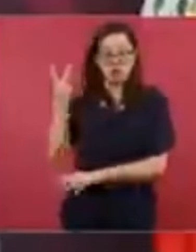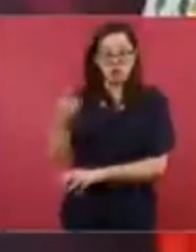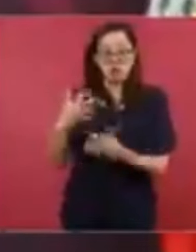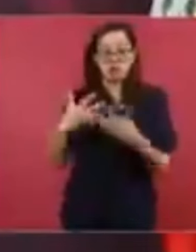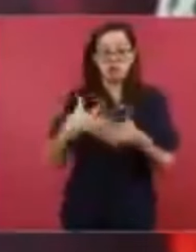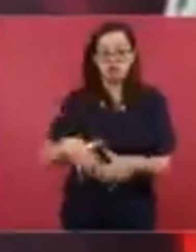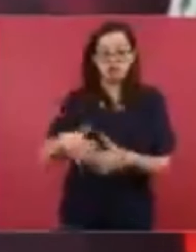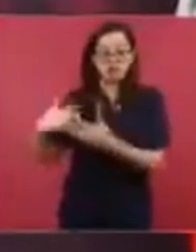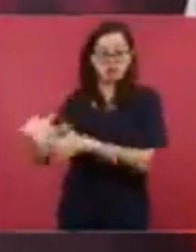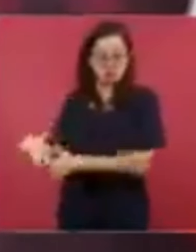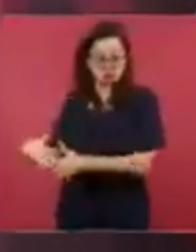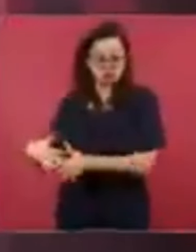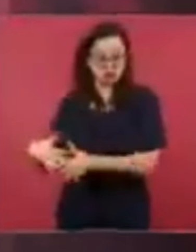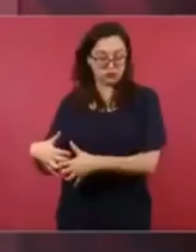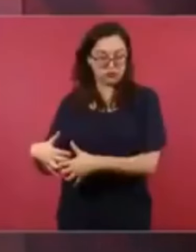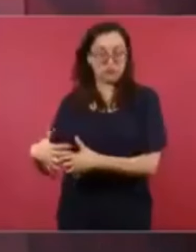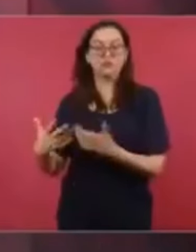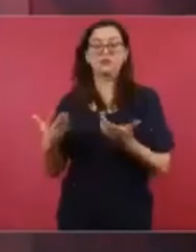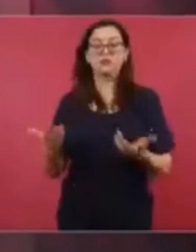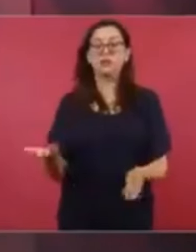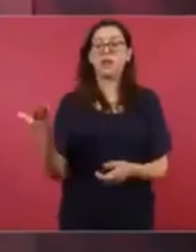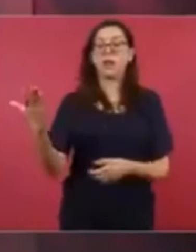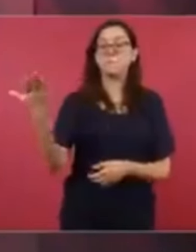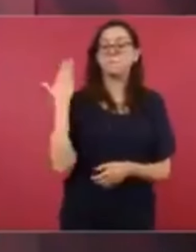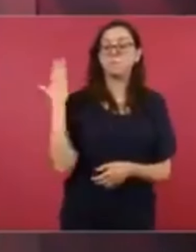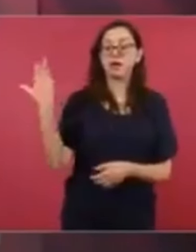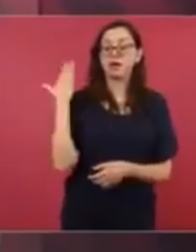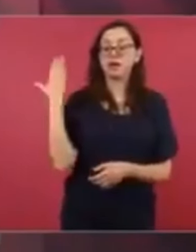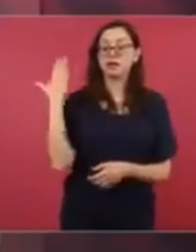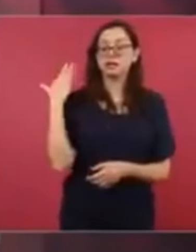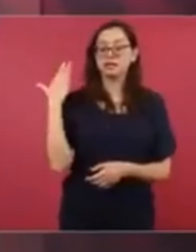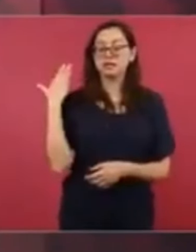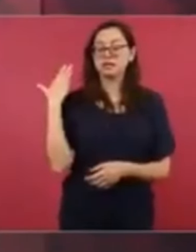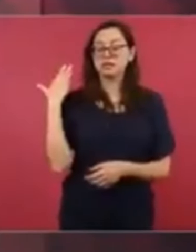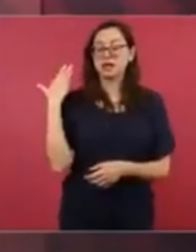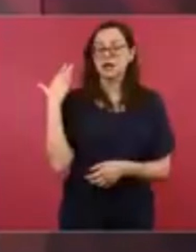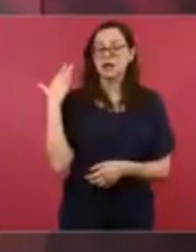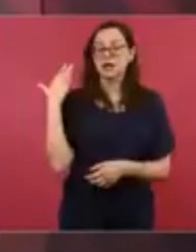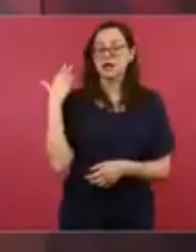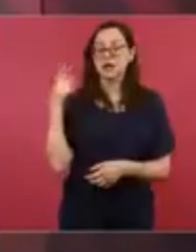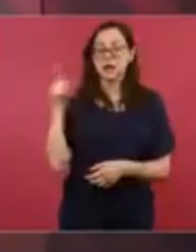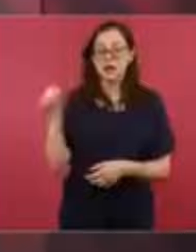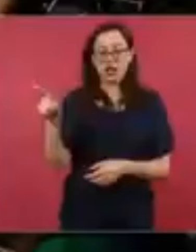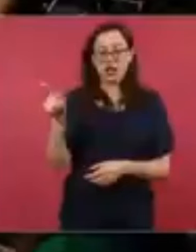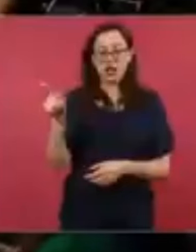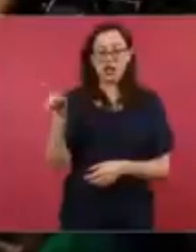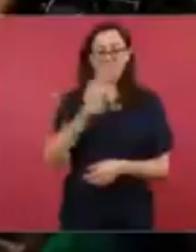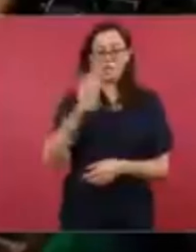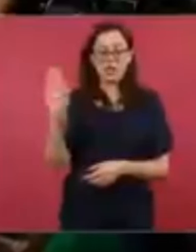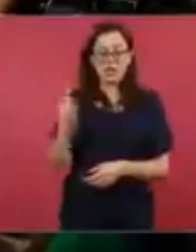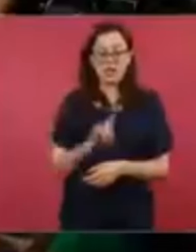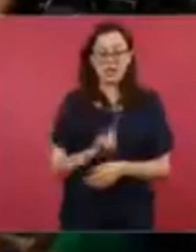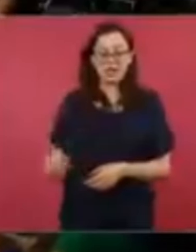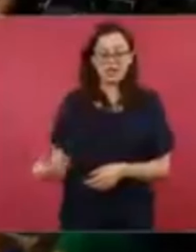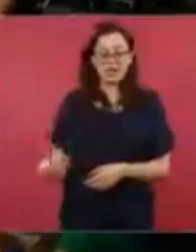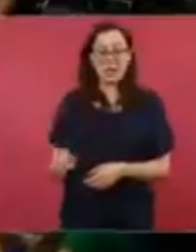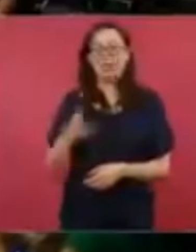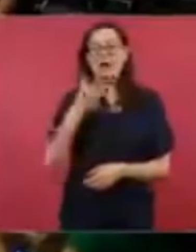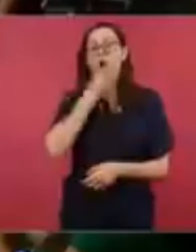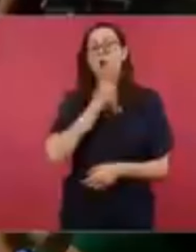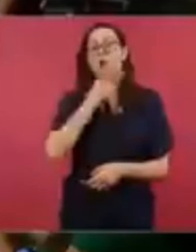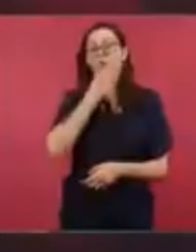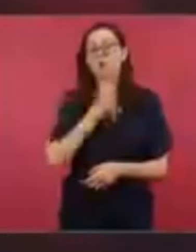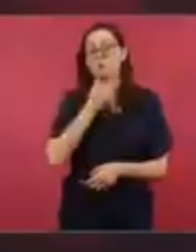a meeting with Belize Prime Minister, and there's an agreement with them to also help them with electricity, even